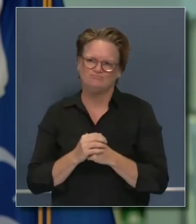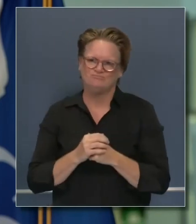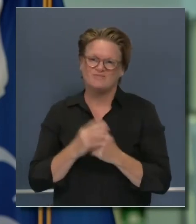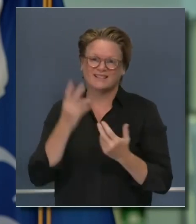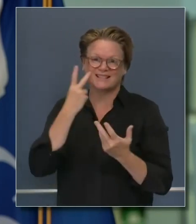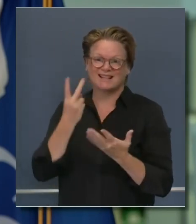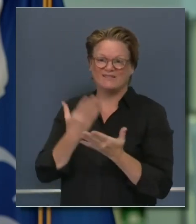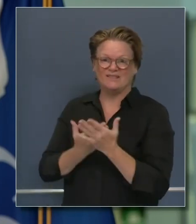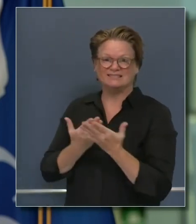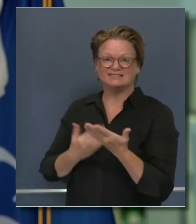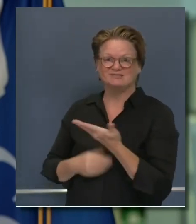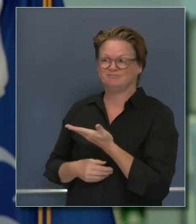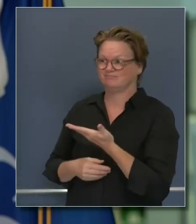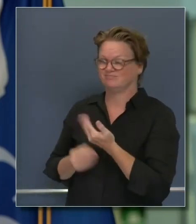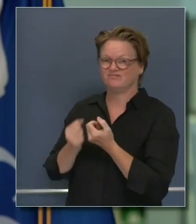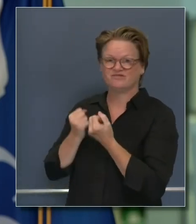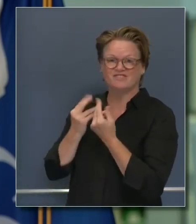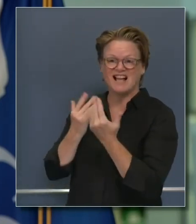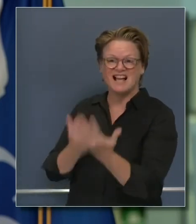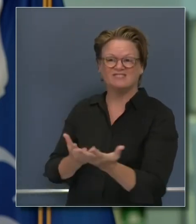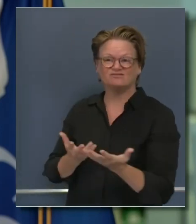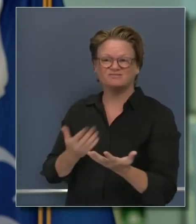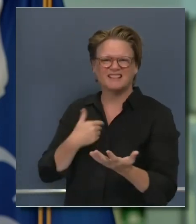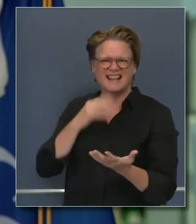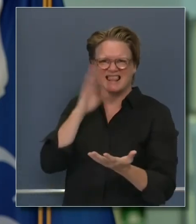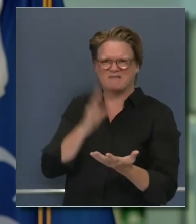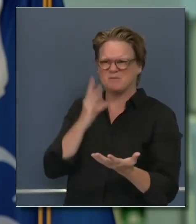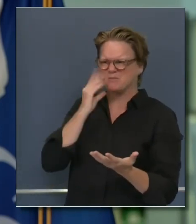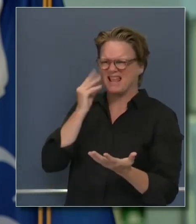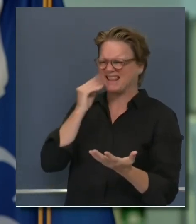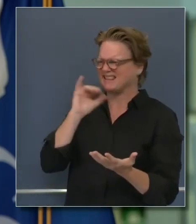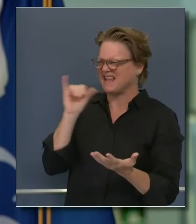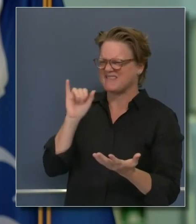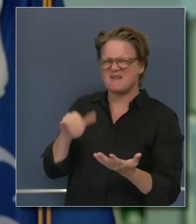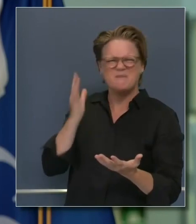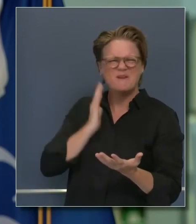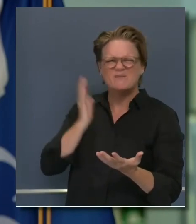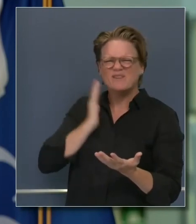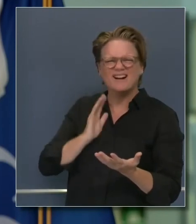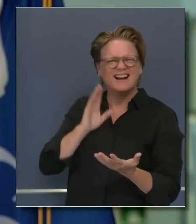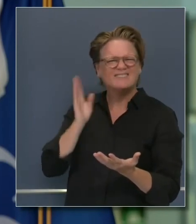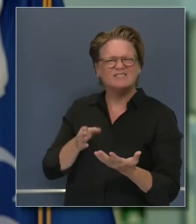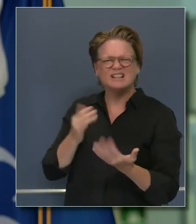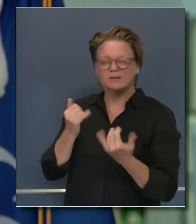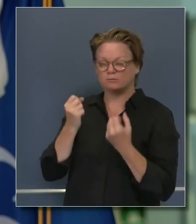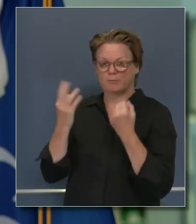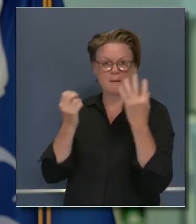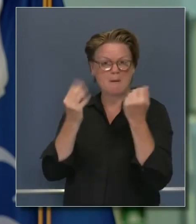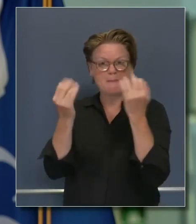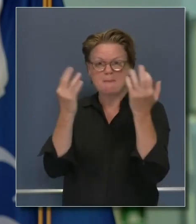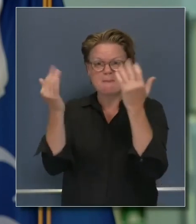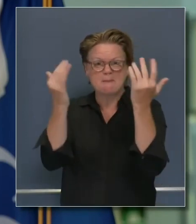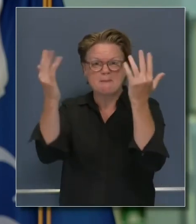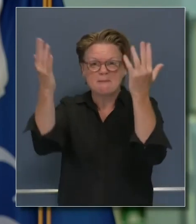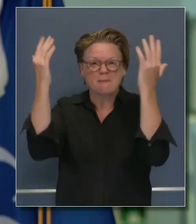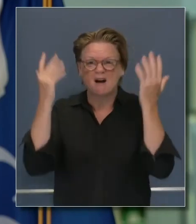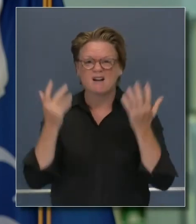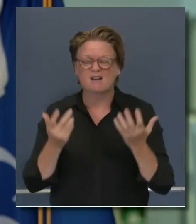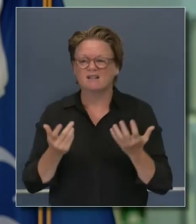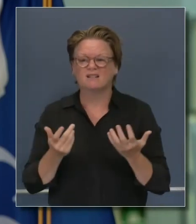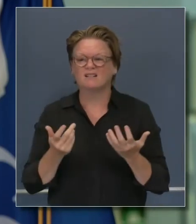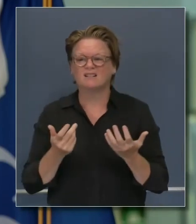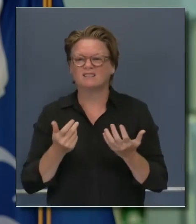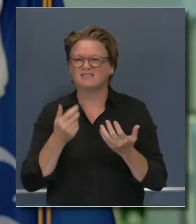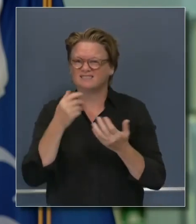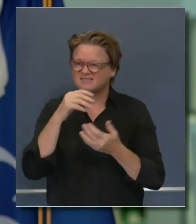we have never experienced in our lifetime. And that's also demonstrable in terms of the total number of acres burned this year in contrast in